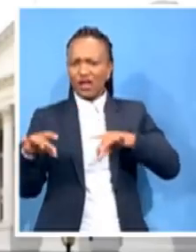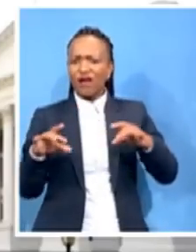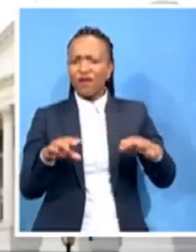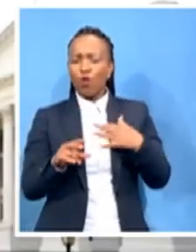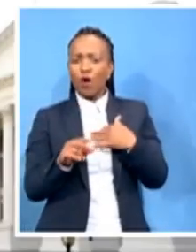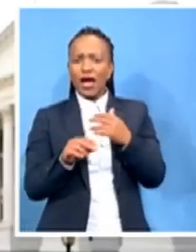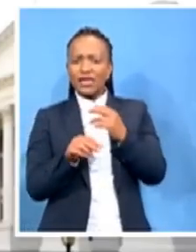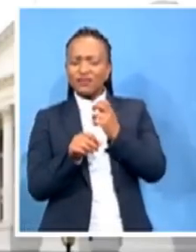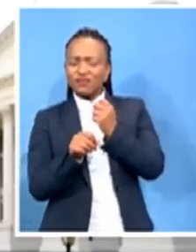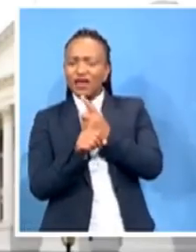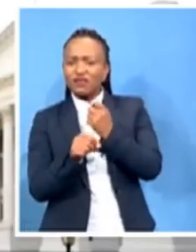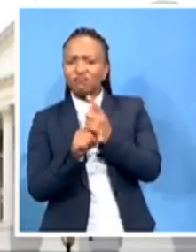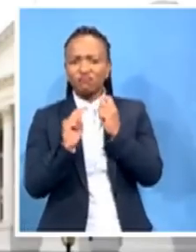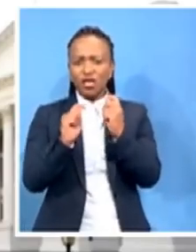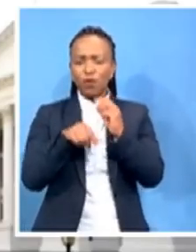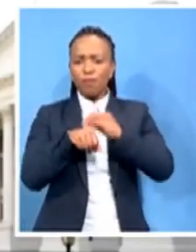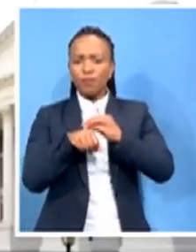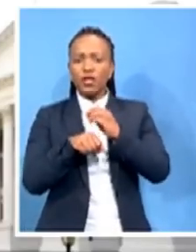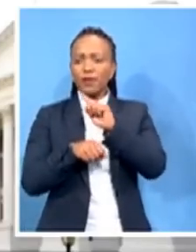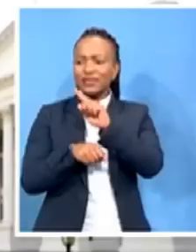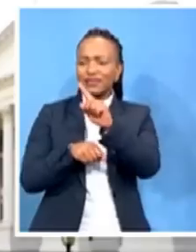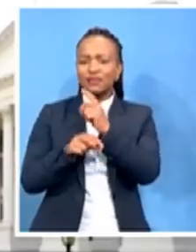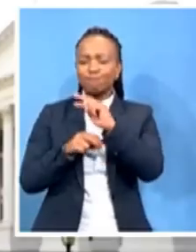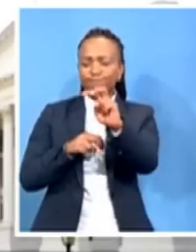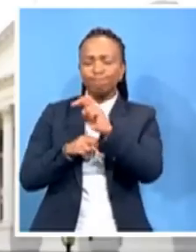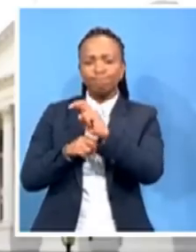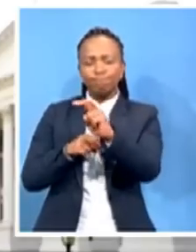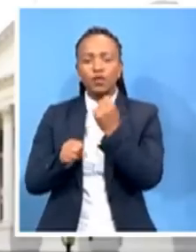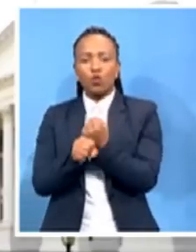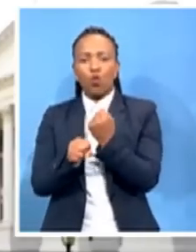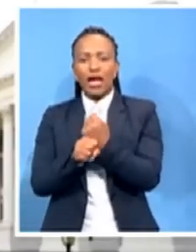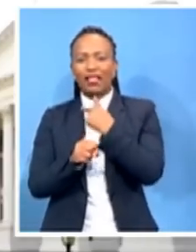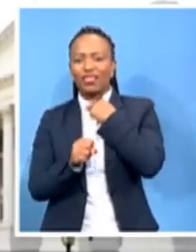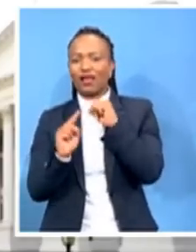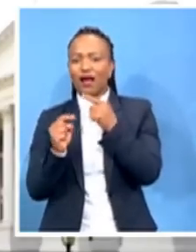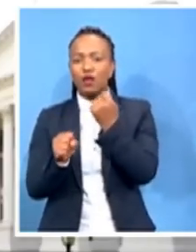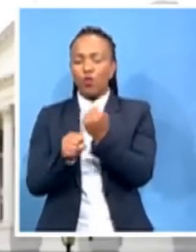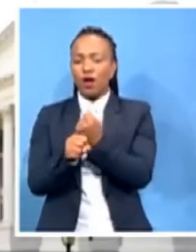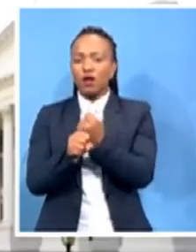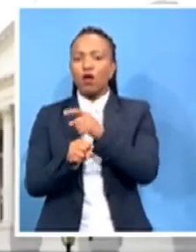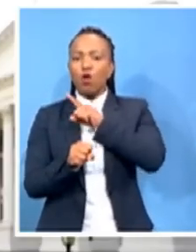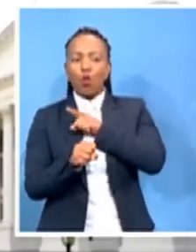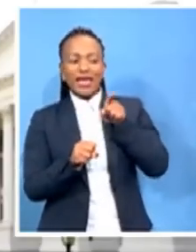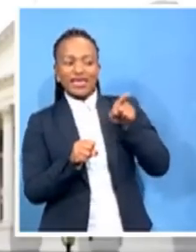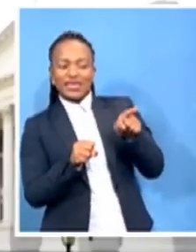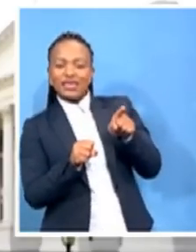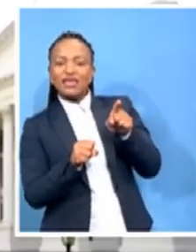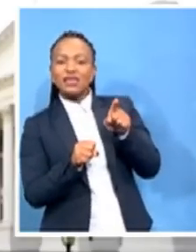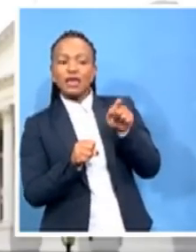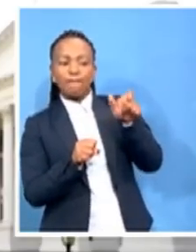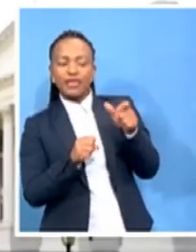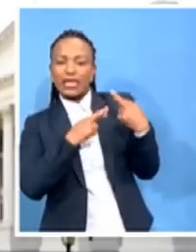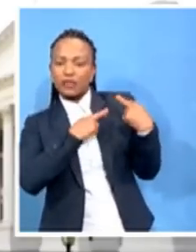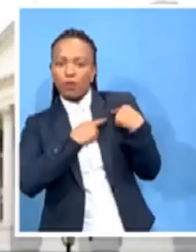to go to work, but they can't go to work now because of negligency of one person who is busy tweeting in the media